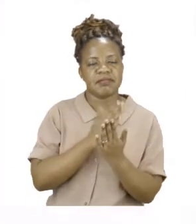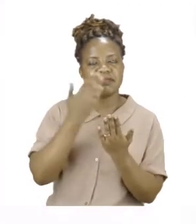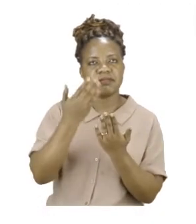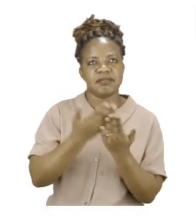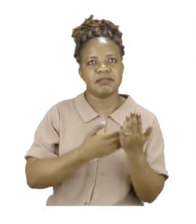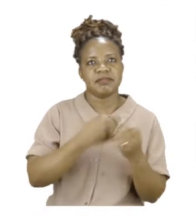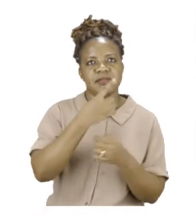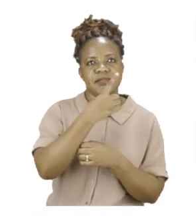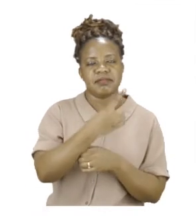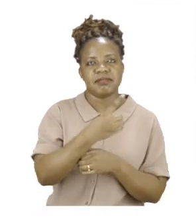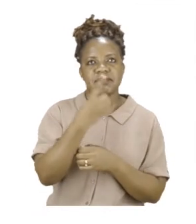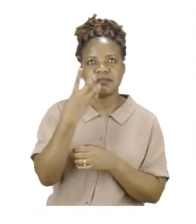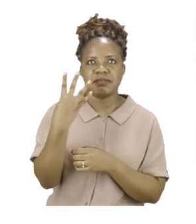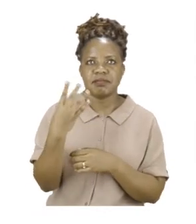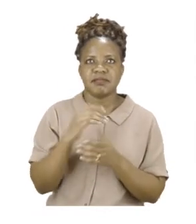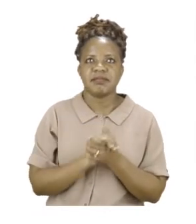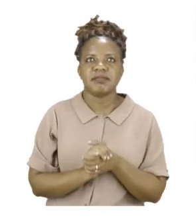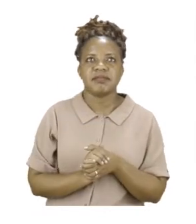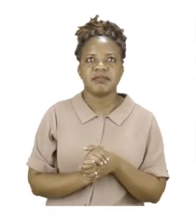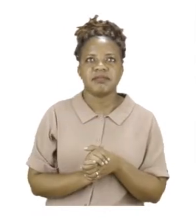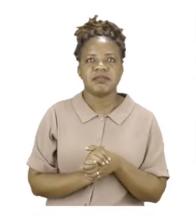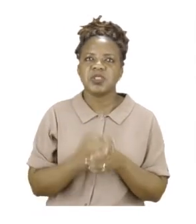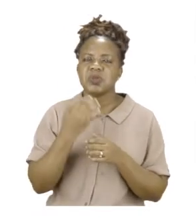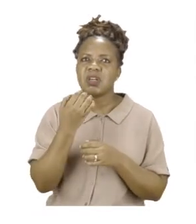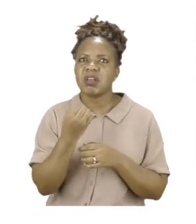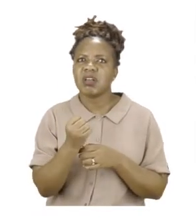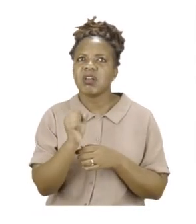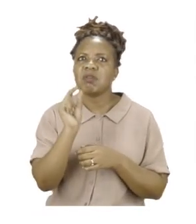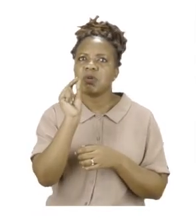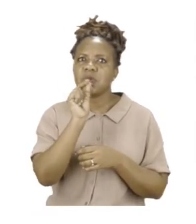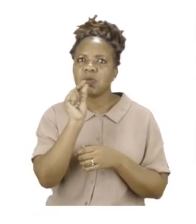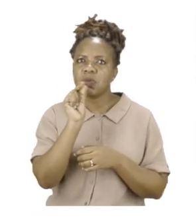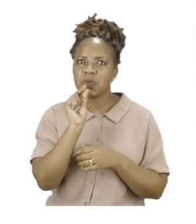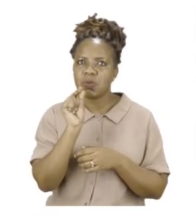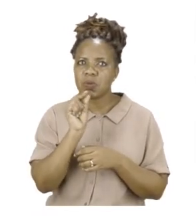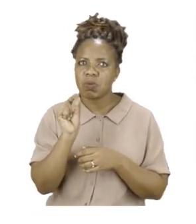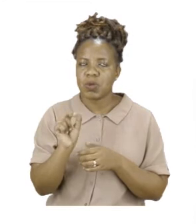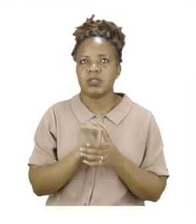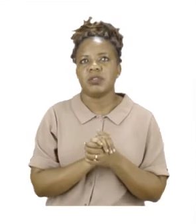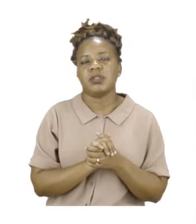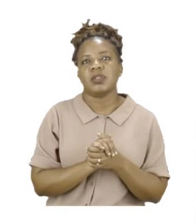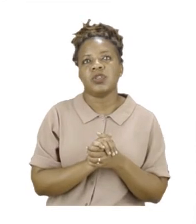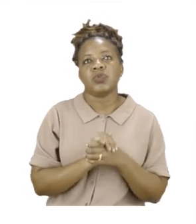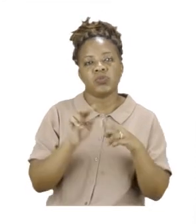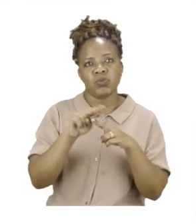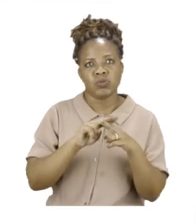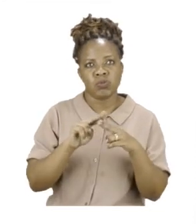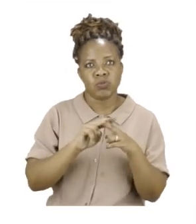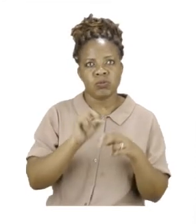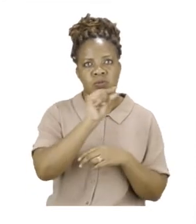14, you are going to be using specific words to write your sentences. We have two